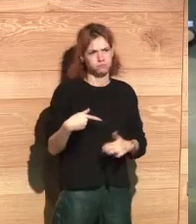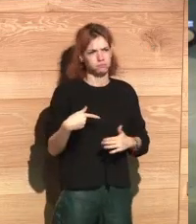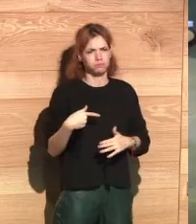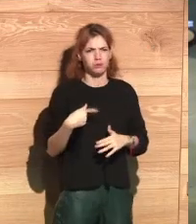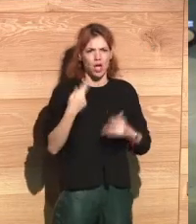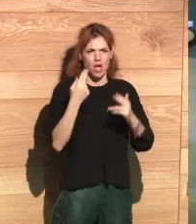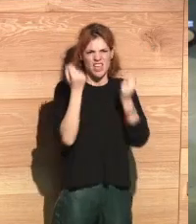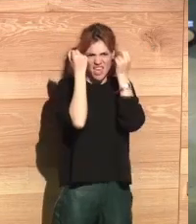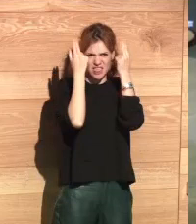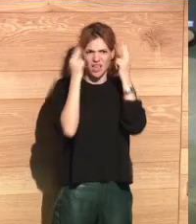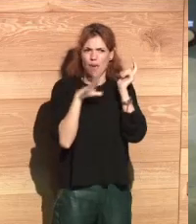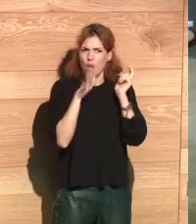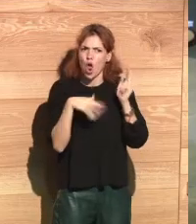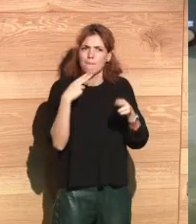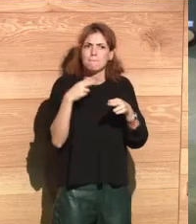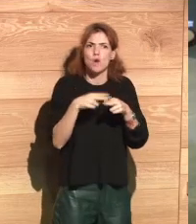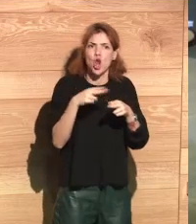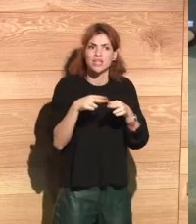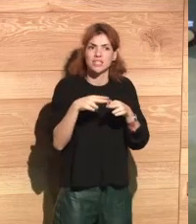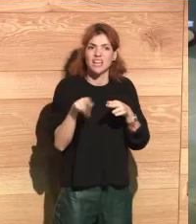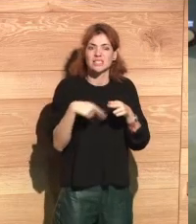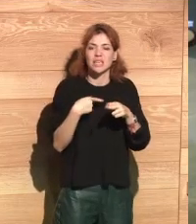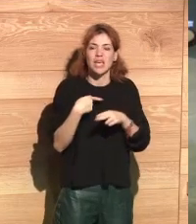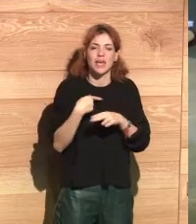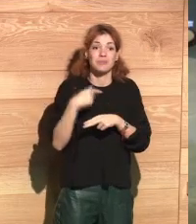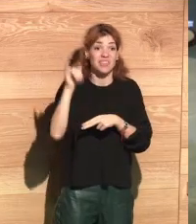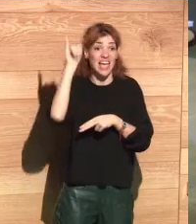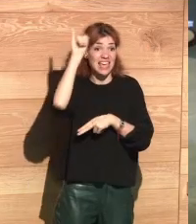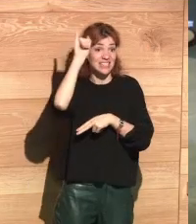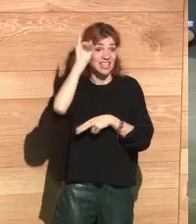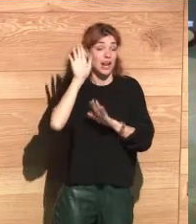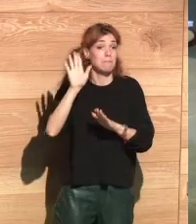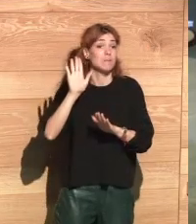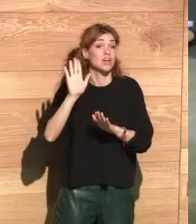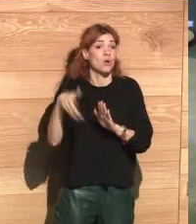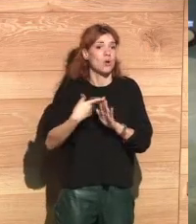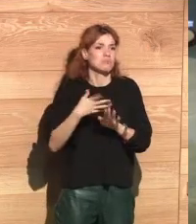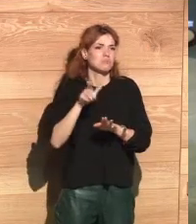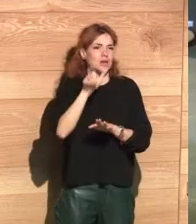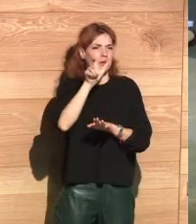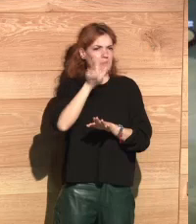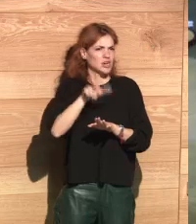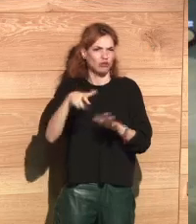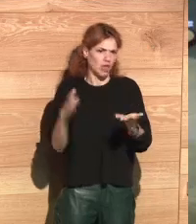was very upset about privacy policies of Instagram. But